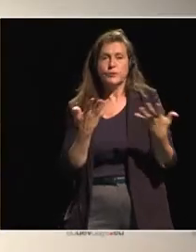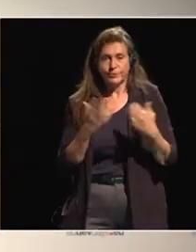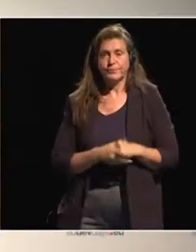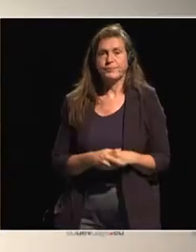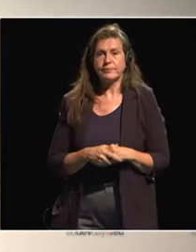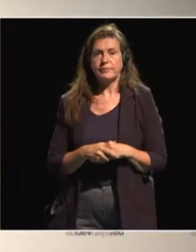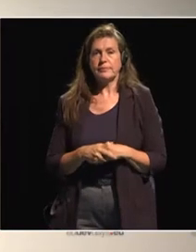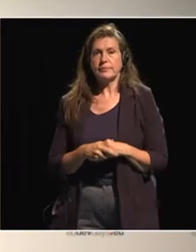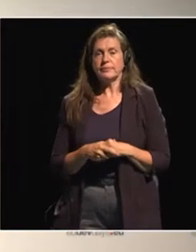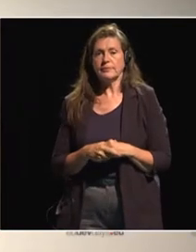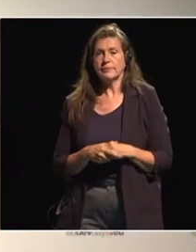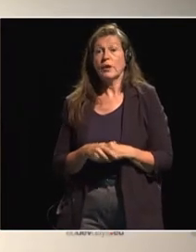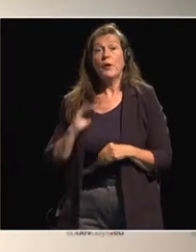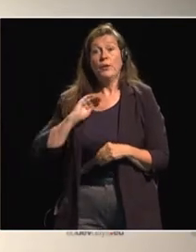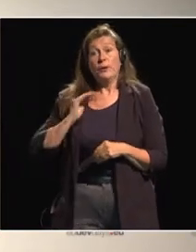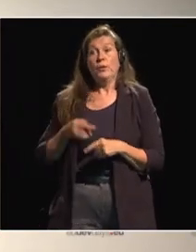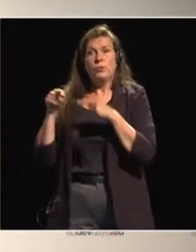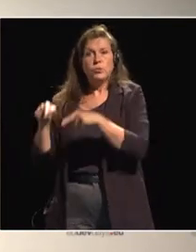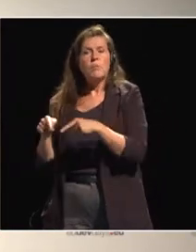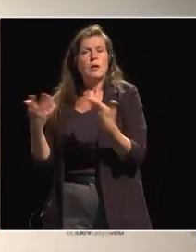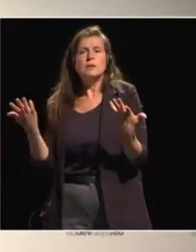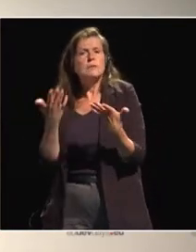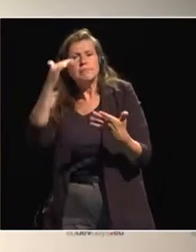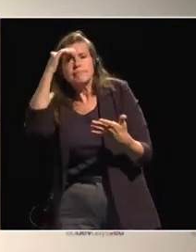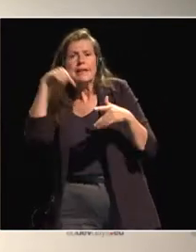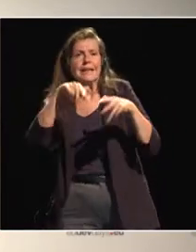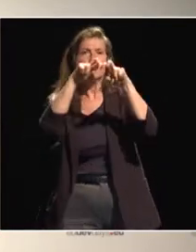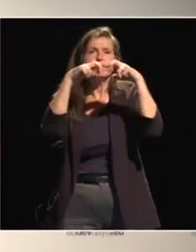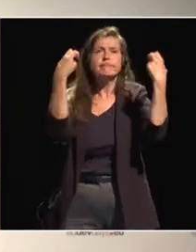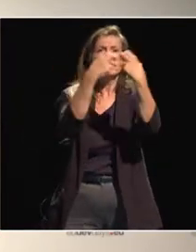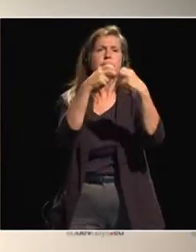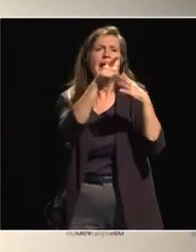having women's representation in leadership positions.